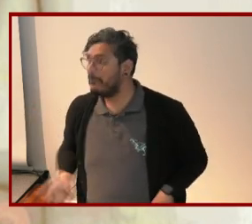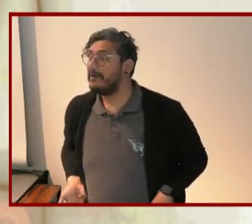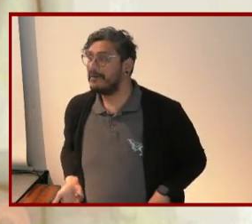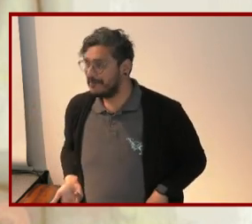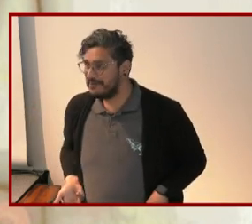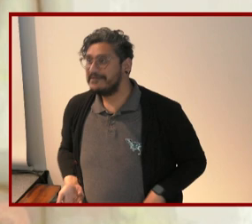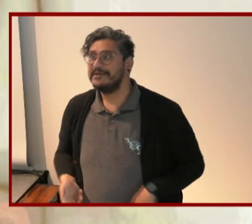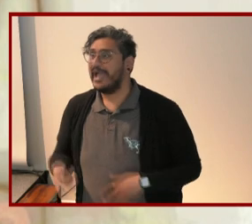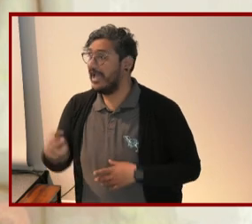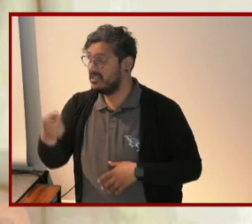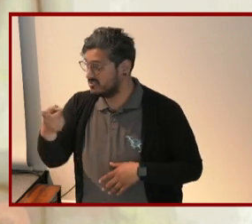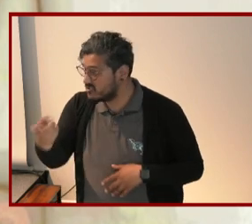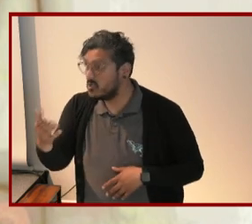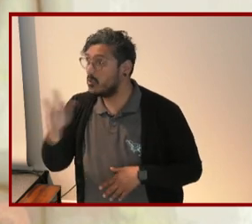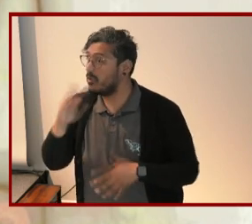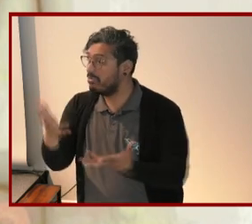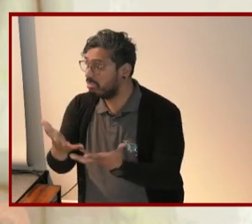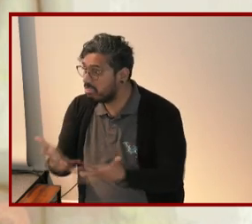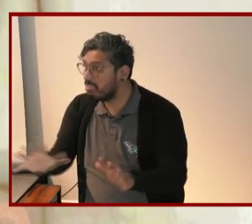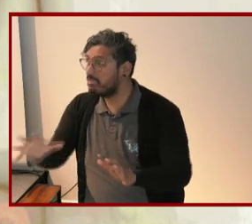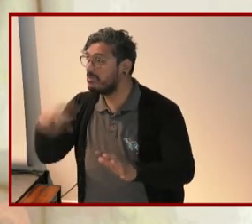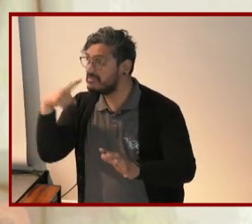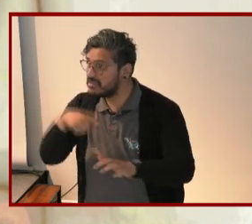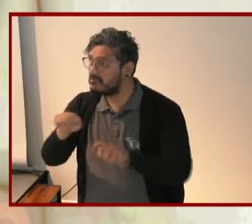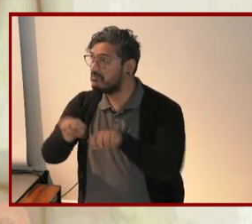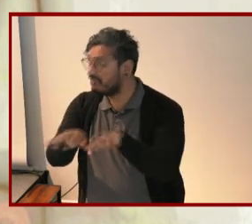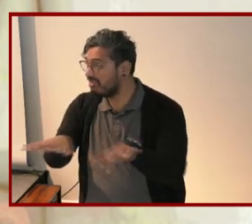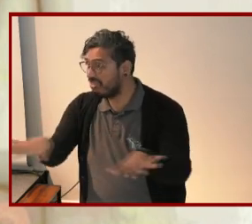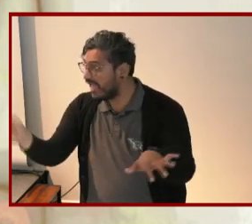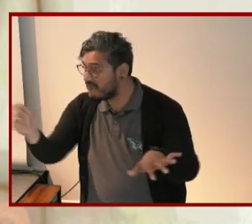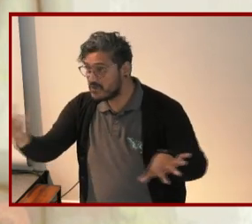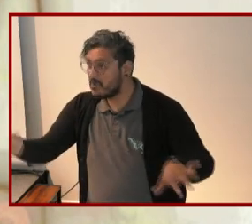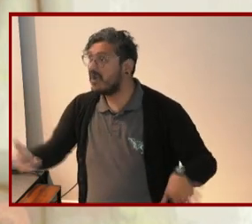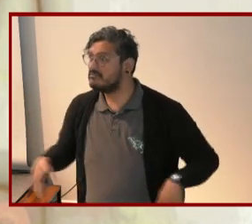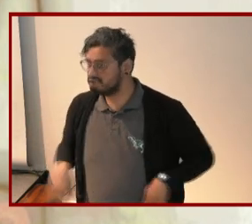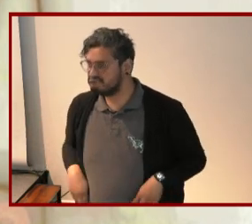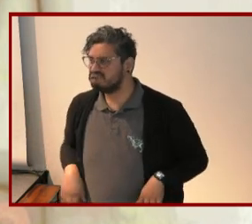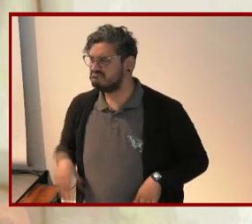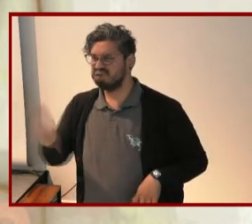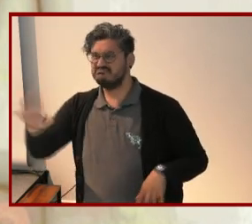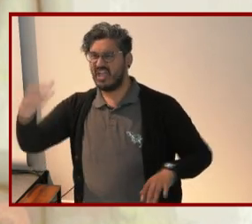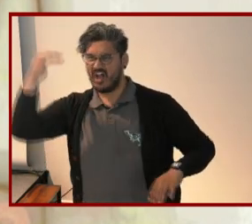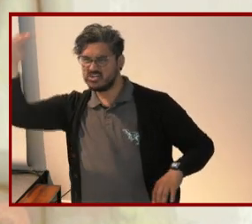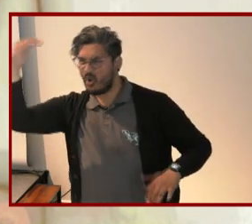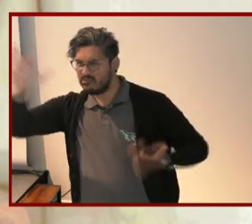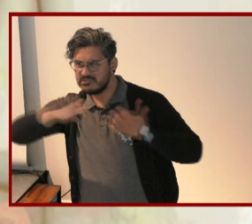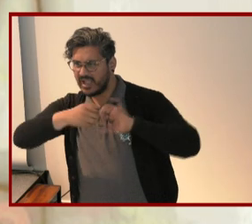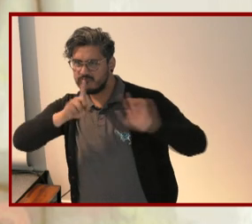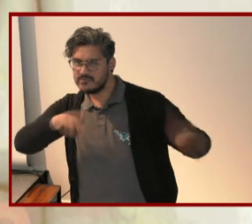puddles of milk and Cheerios everywhere I would imagine okay great how did the adults respond